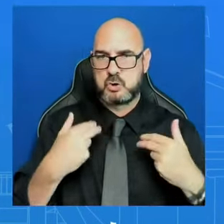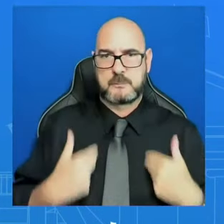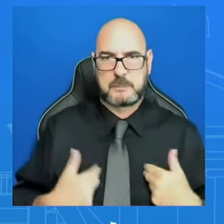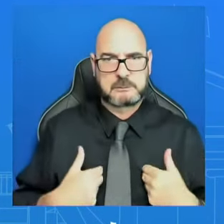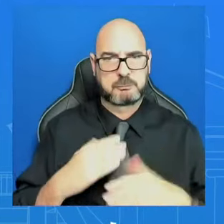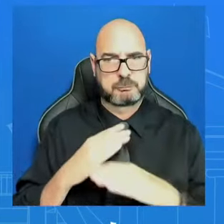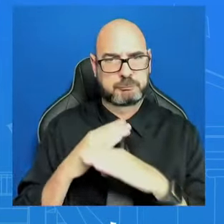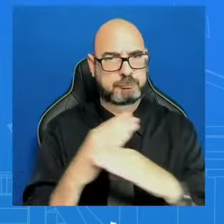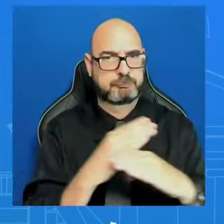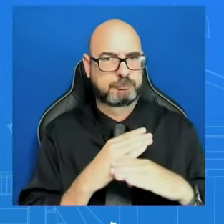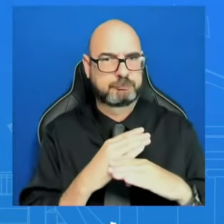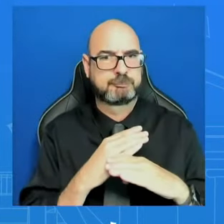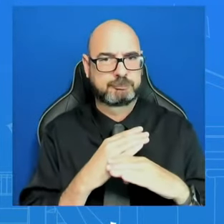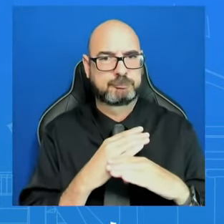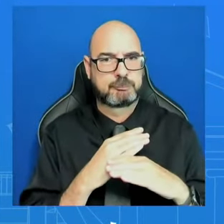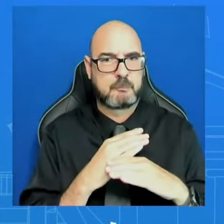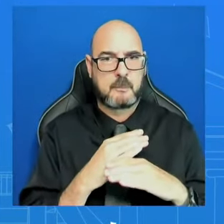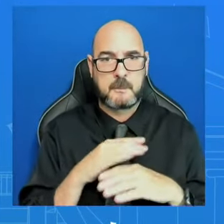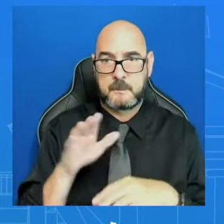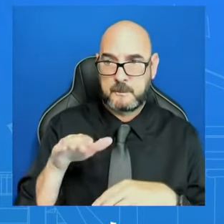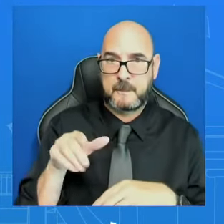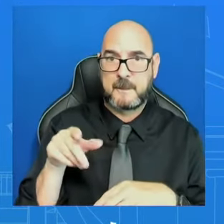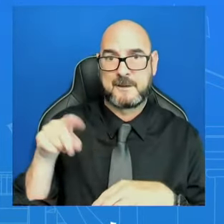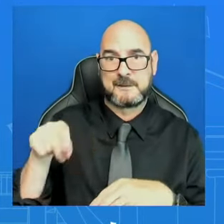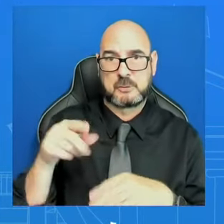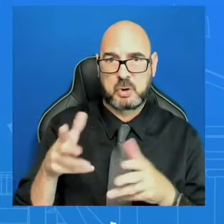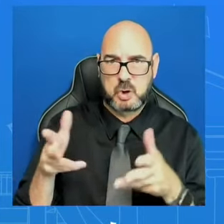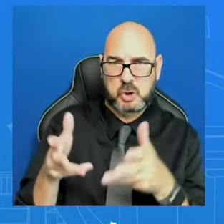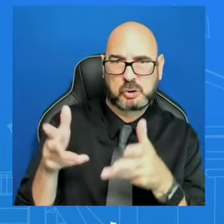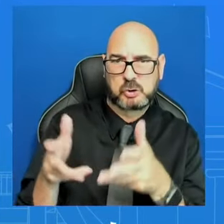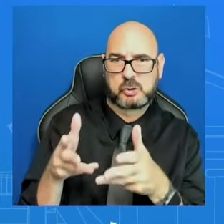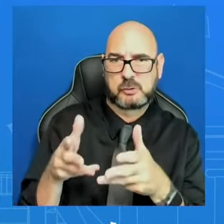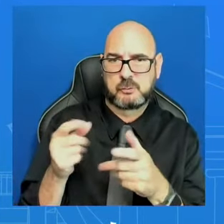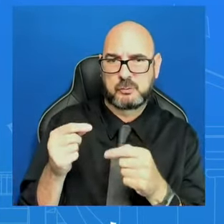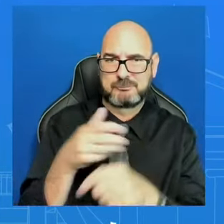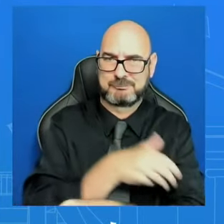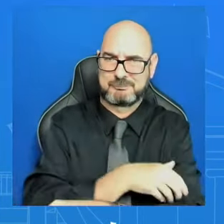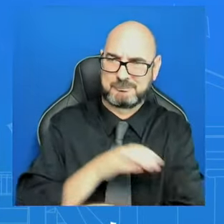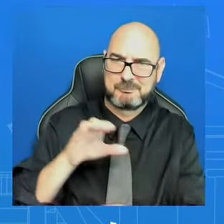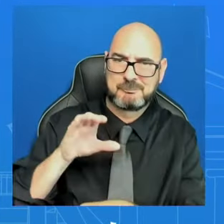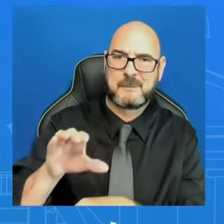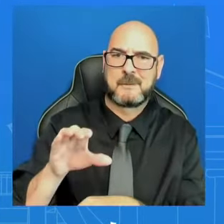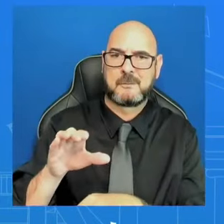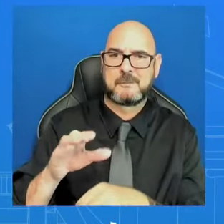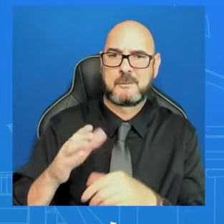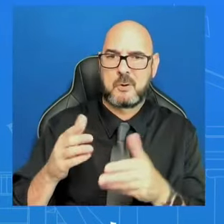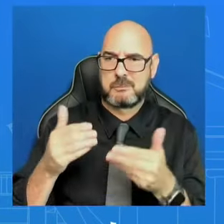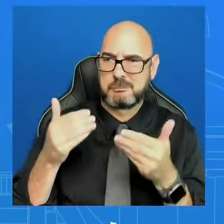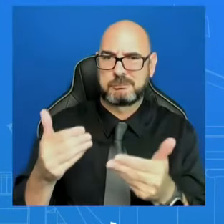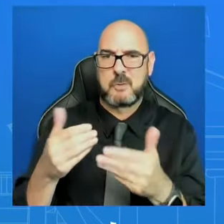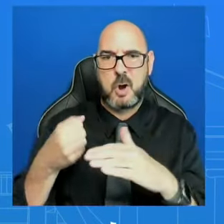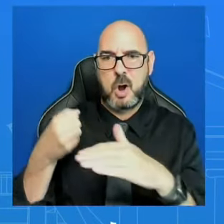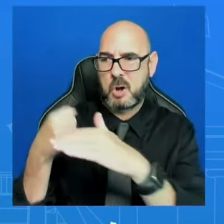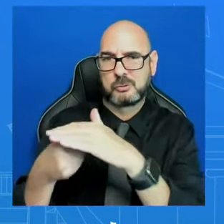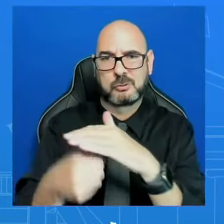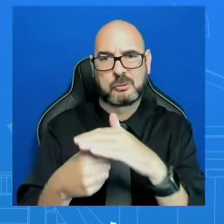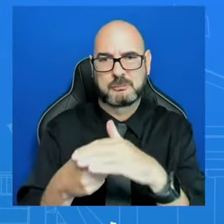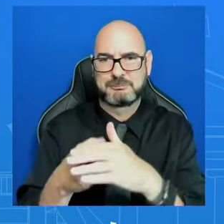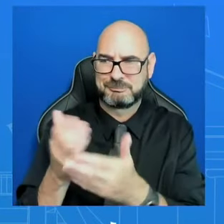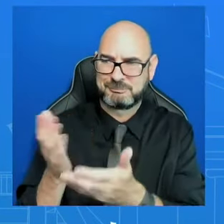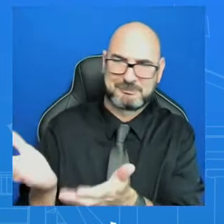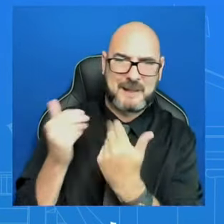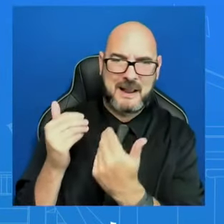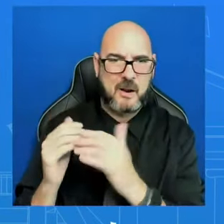minister to empower his negotiators to conclude a deal without delay to bring the hostages home. The two leaders also discussed public Iranian